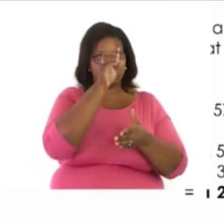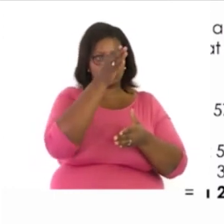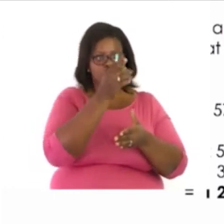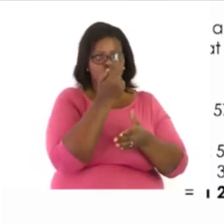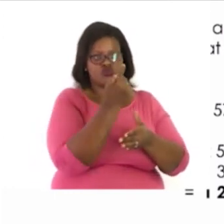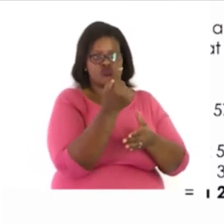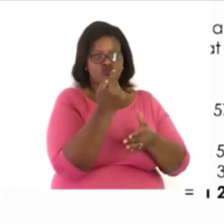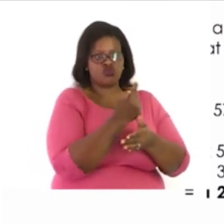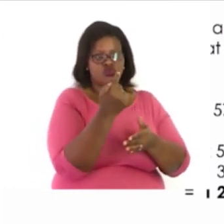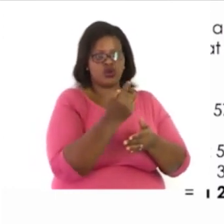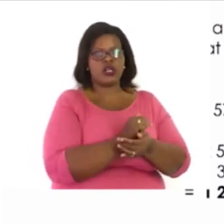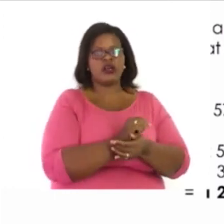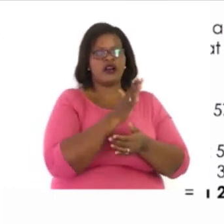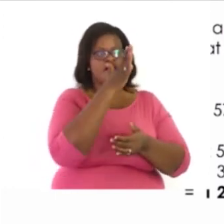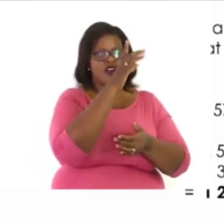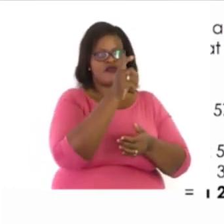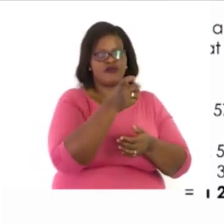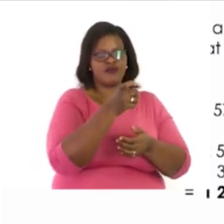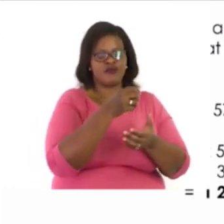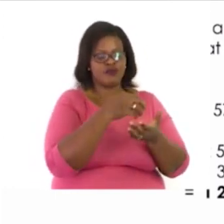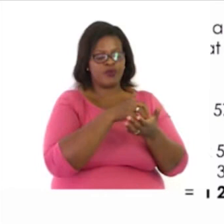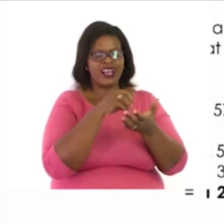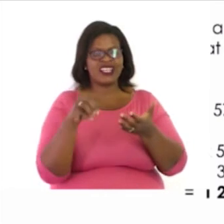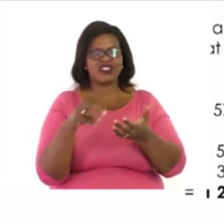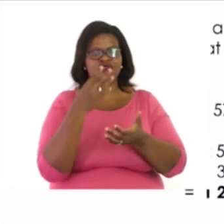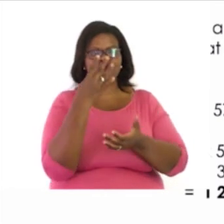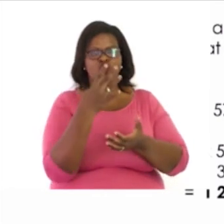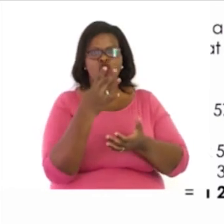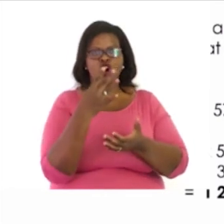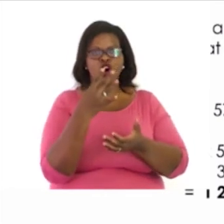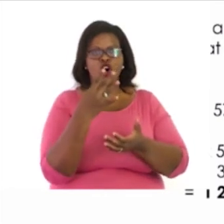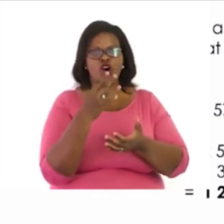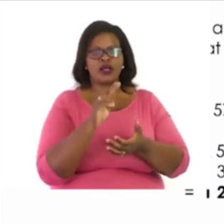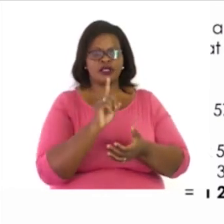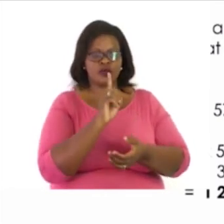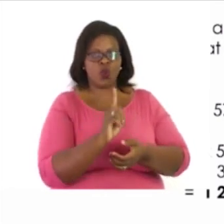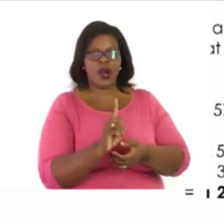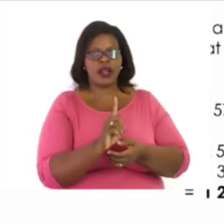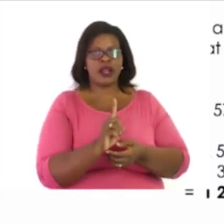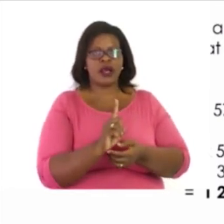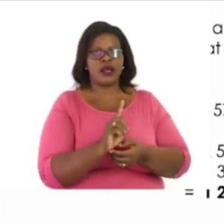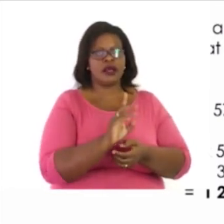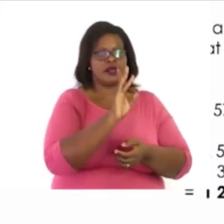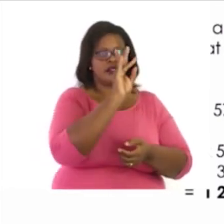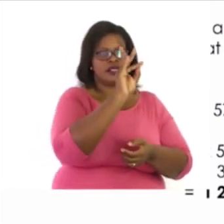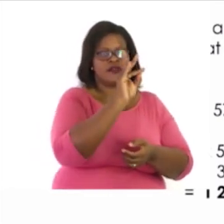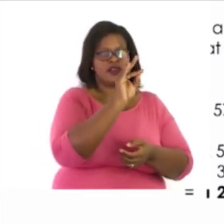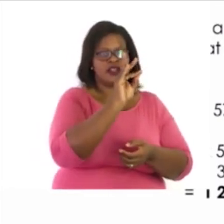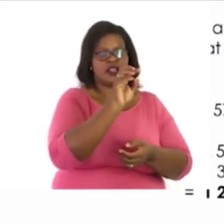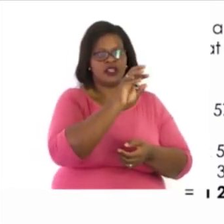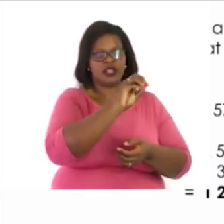5 minus 4 equals 1. 7 minus 4 equals